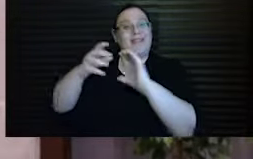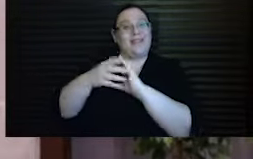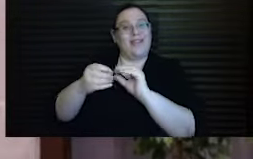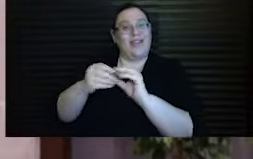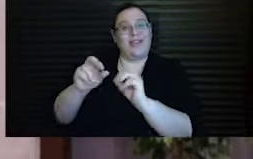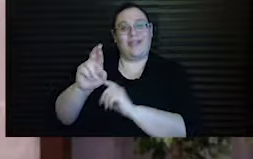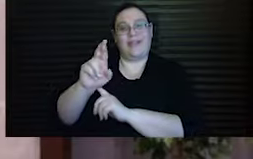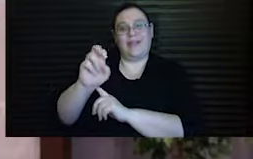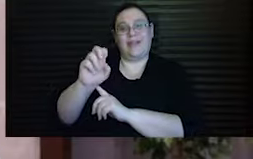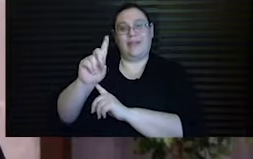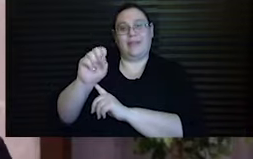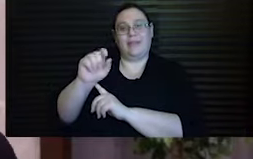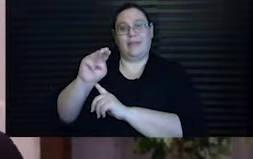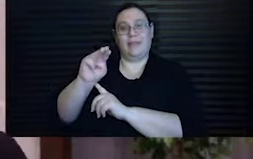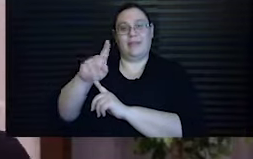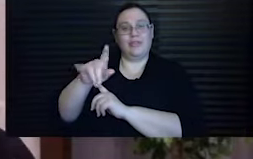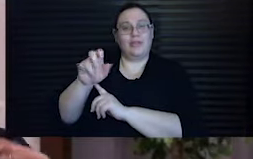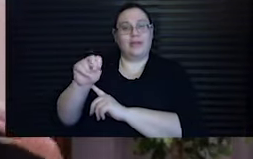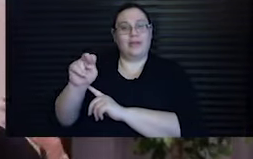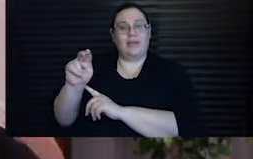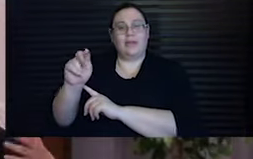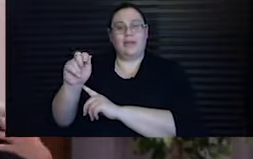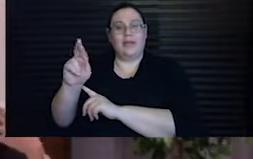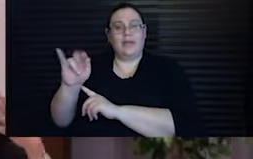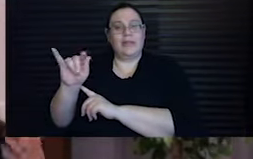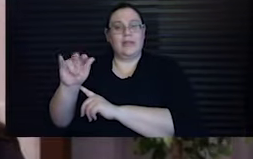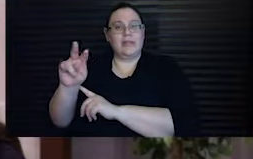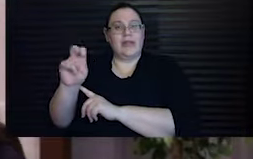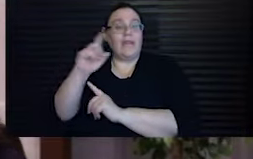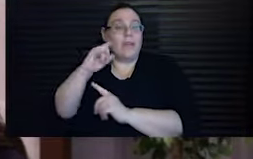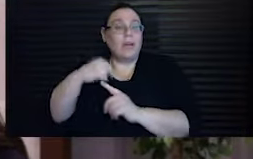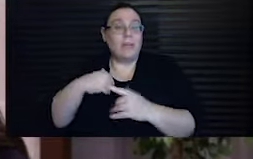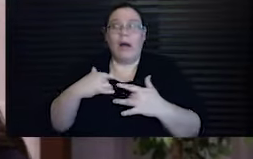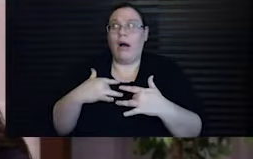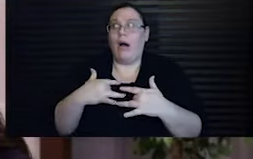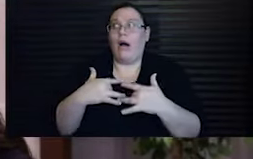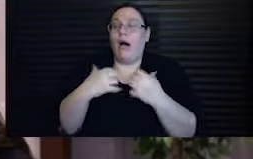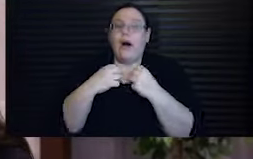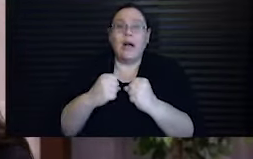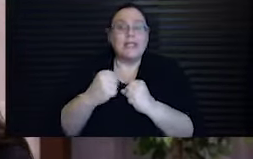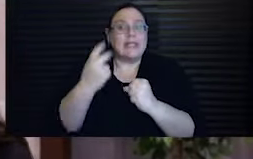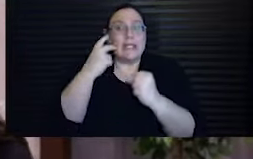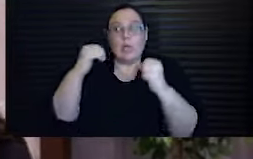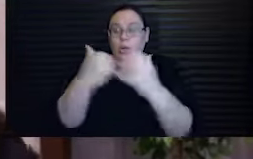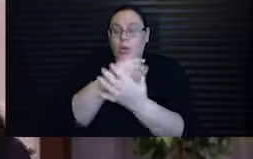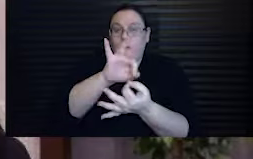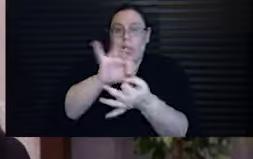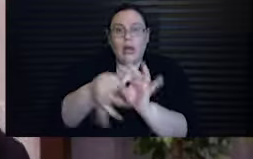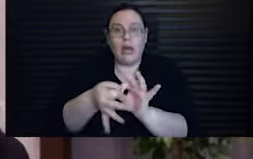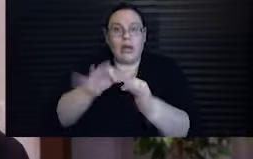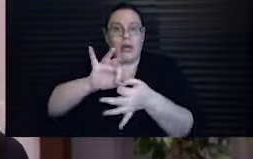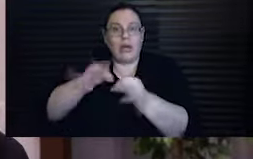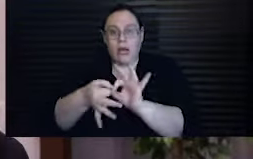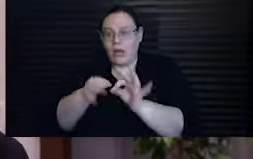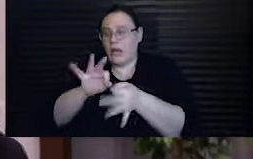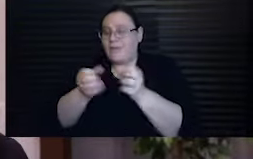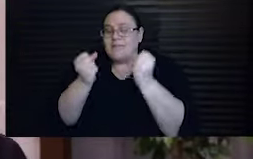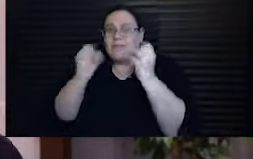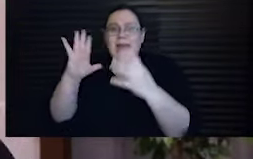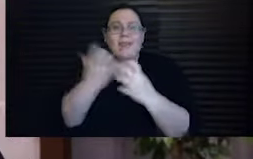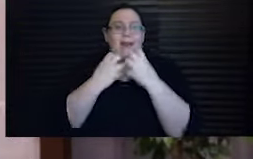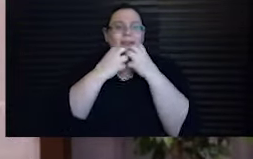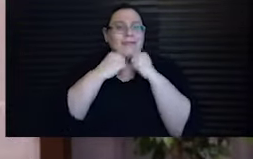God, it has given me so much joy to uncover this radical new take on so many of our beloved stories.